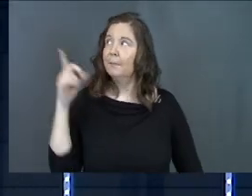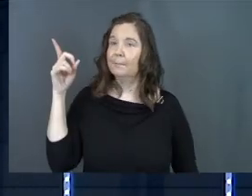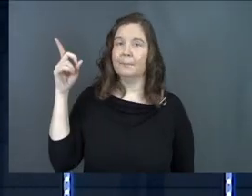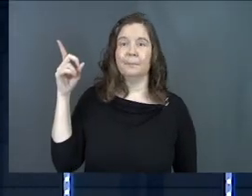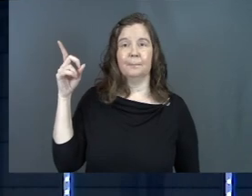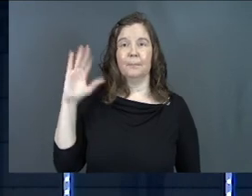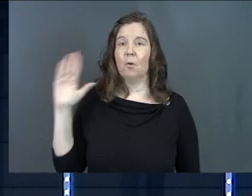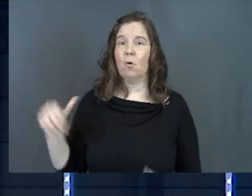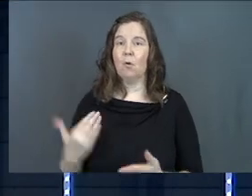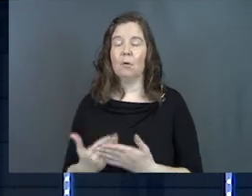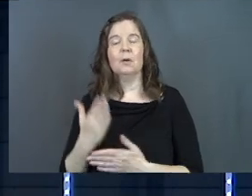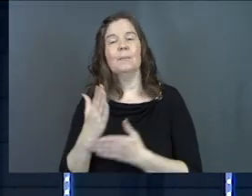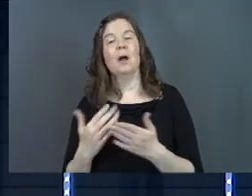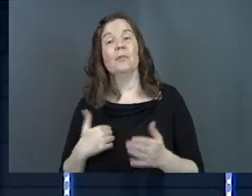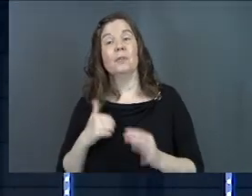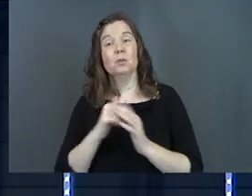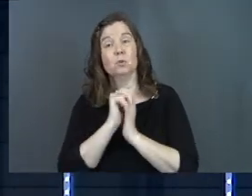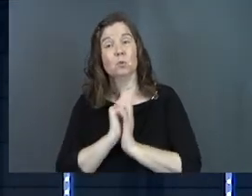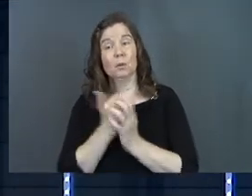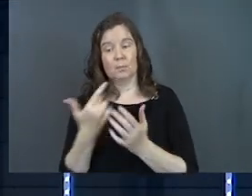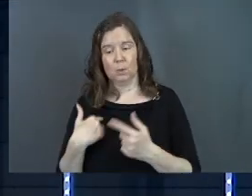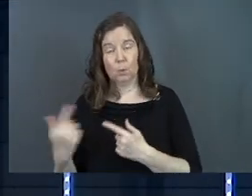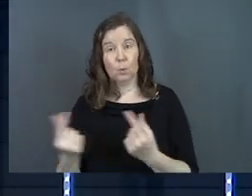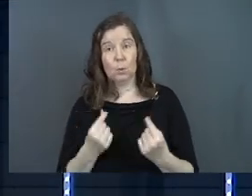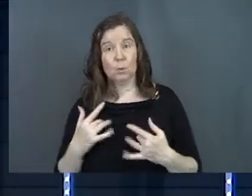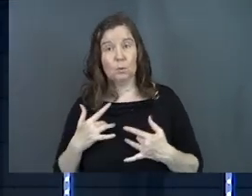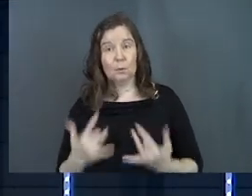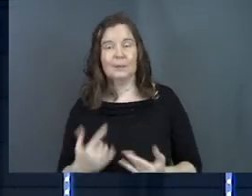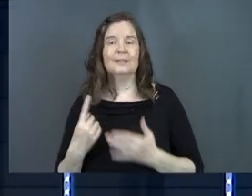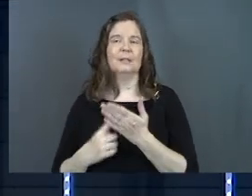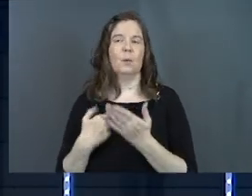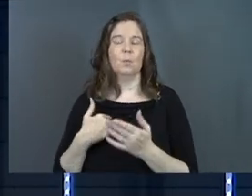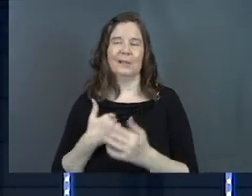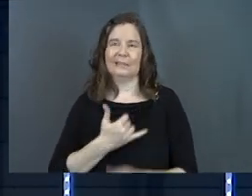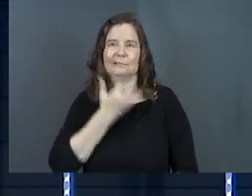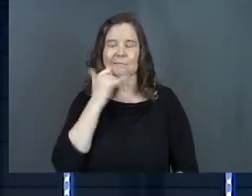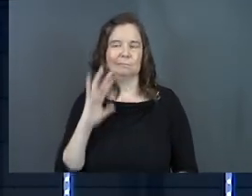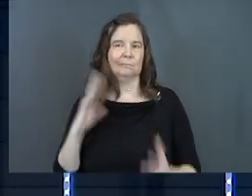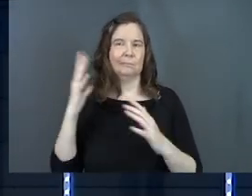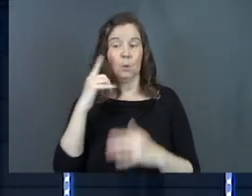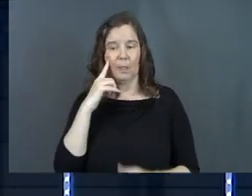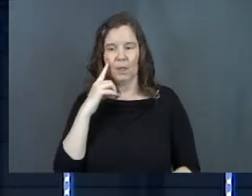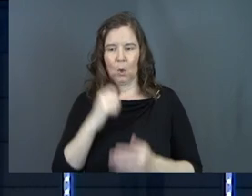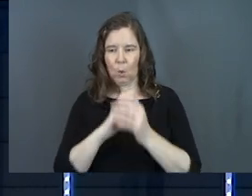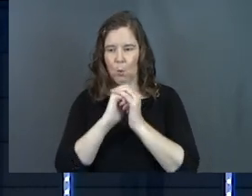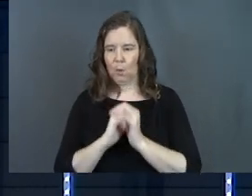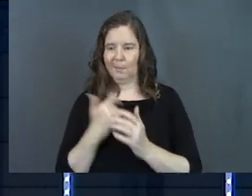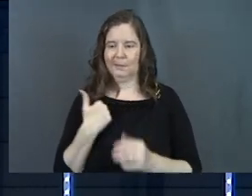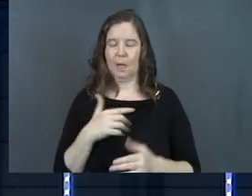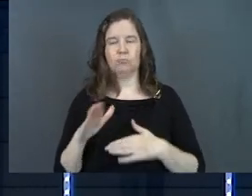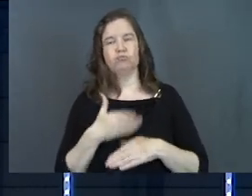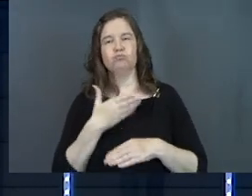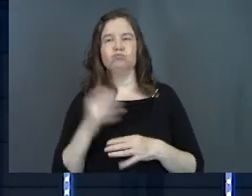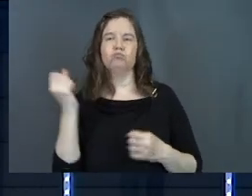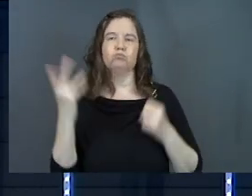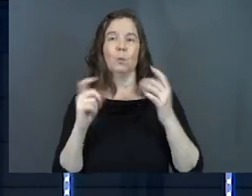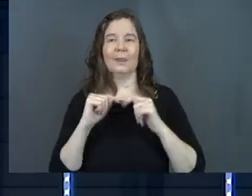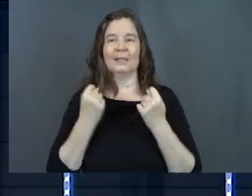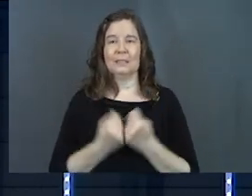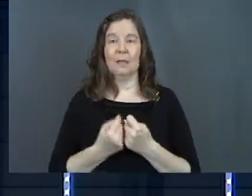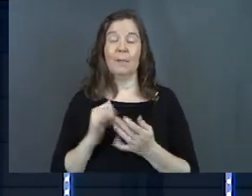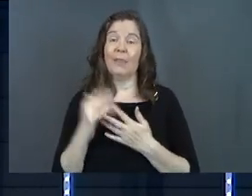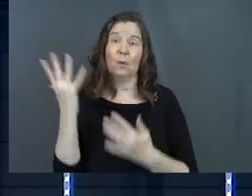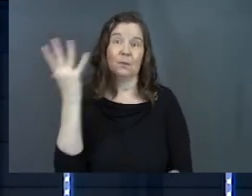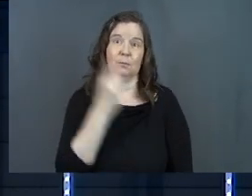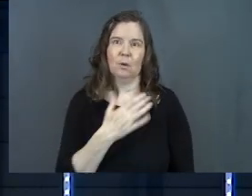All of it. It's part of this worship thing that we do. Sometimes we get it wrong. Sometimes we think worship is just us singing songs with the team.